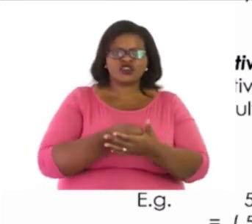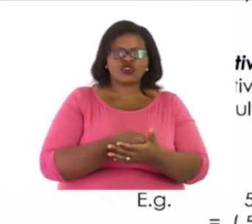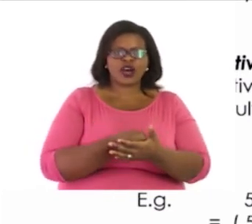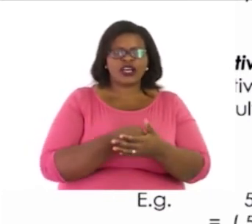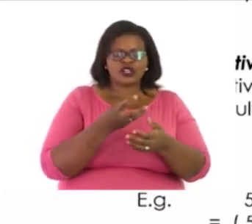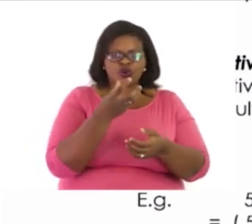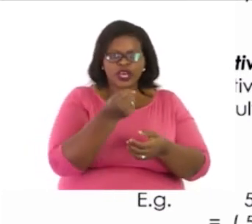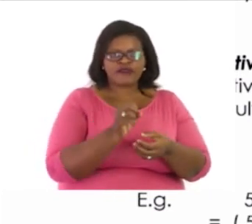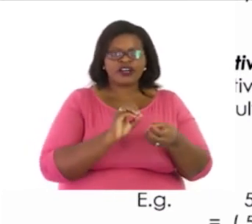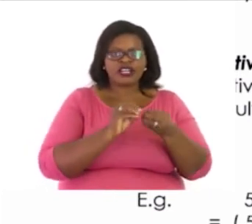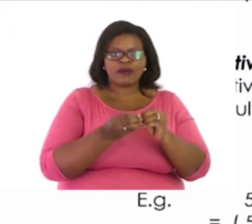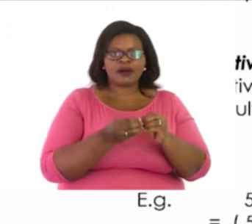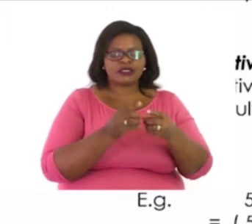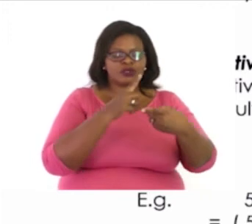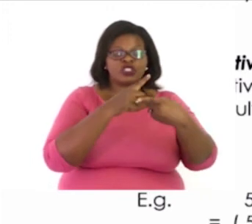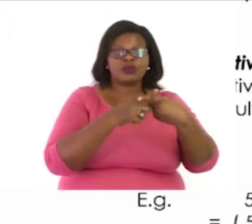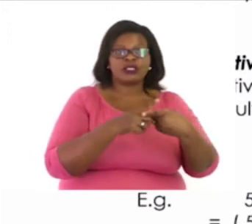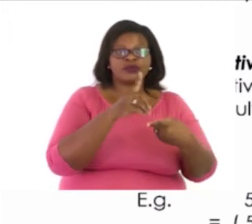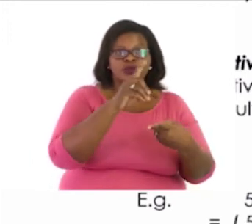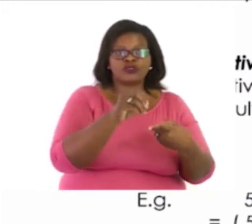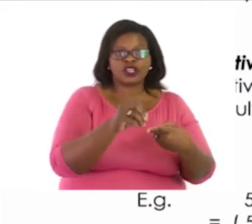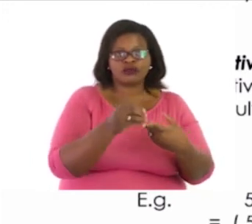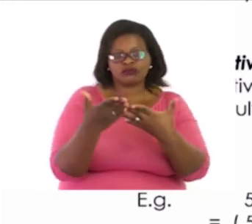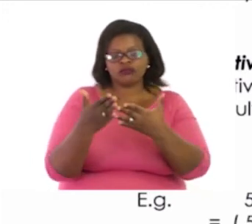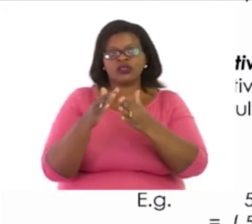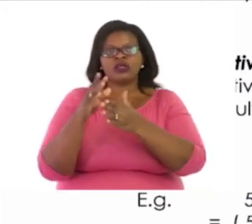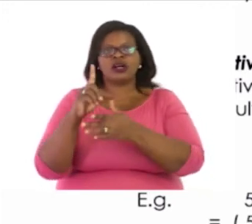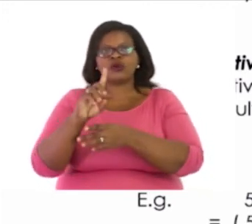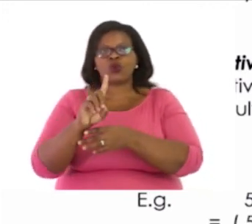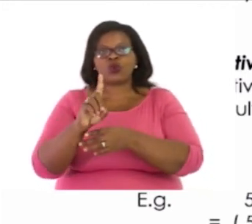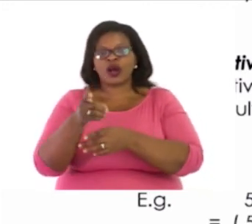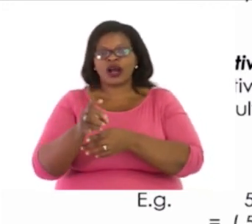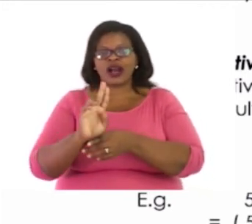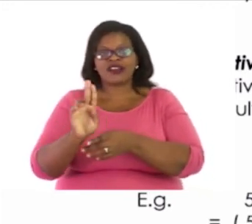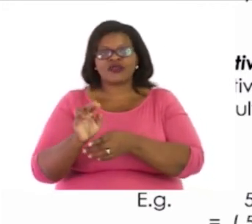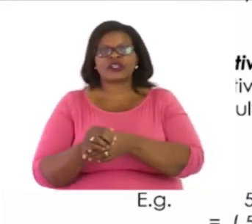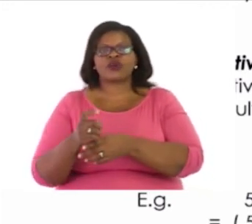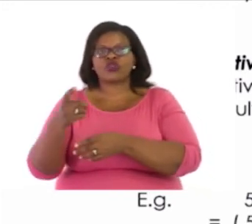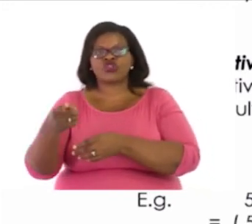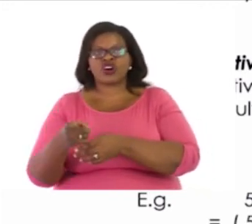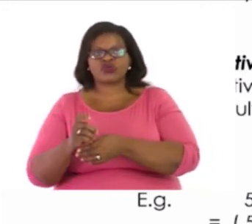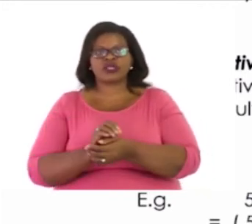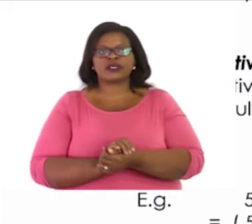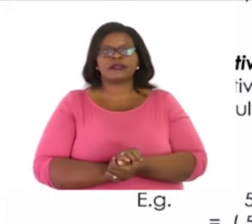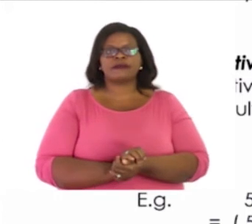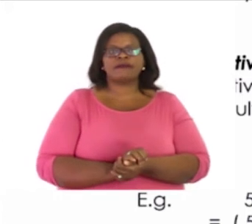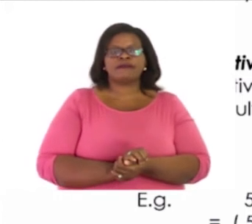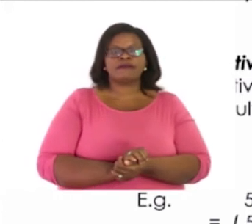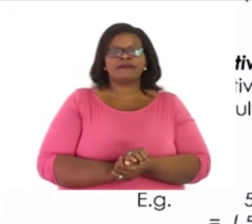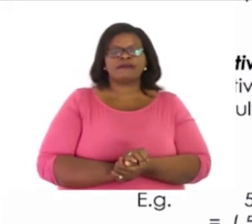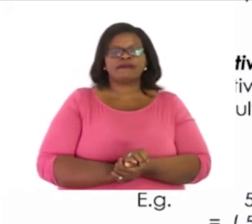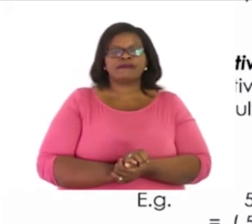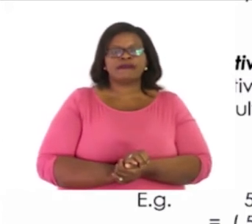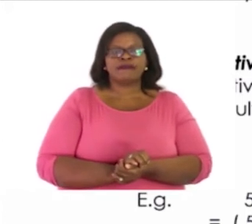either give us a number which is a multiple of 10, or 100, or 1,000. So, here, I will group